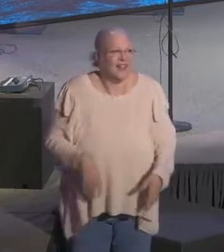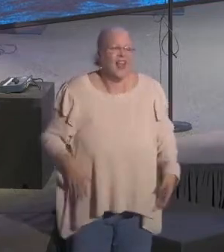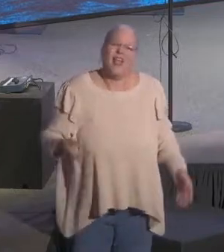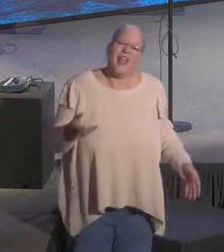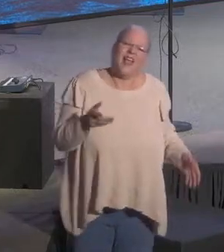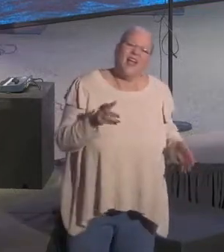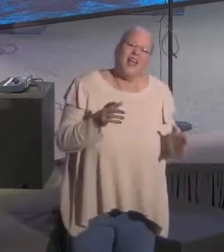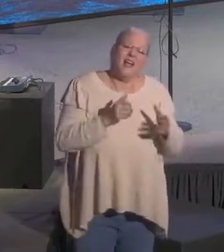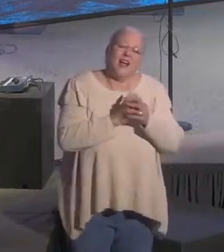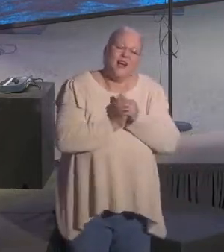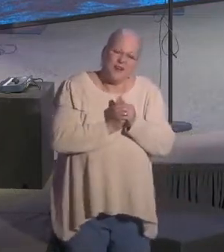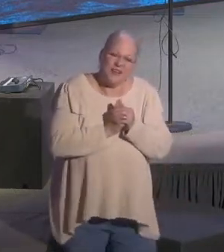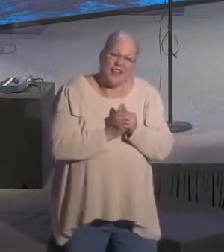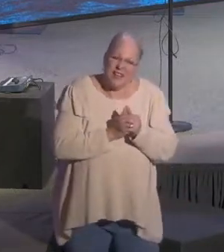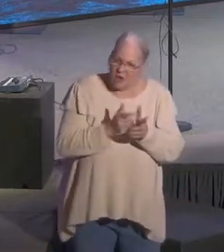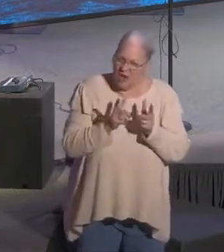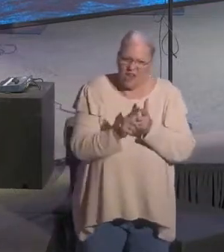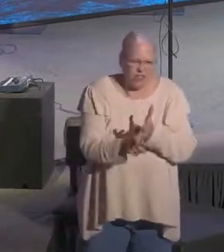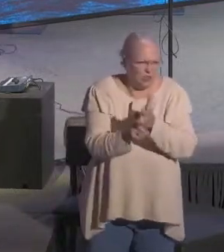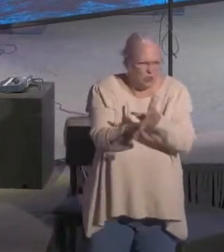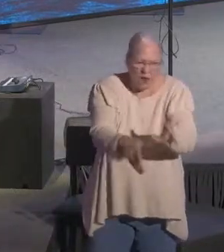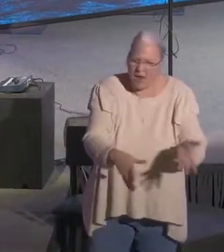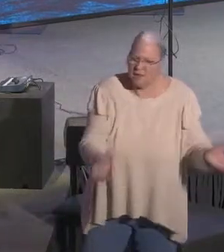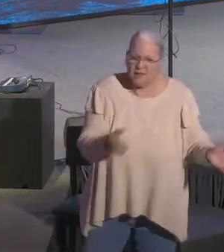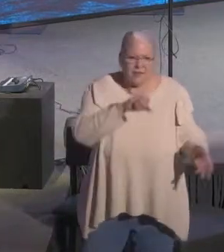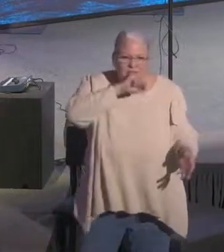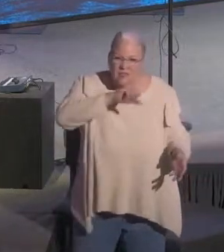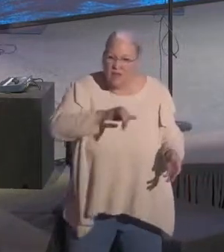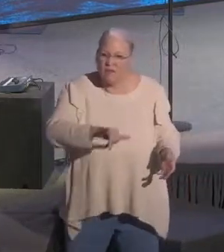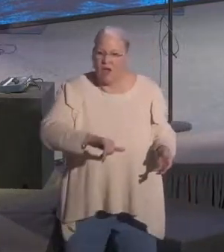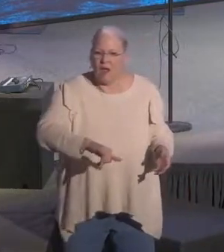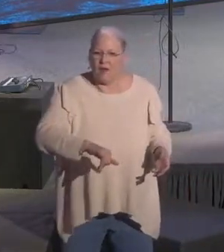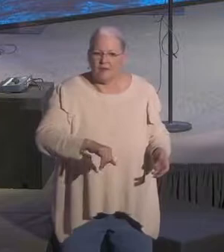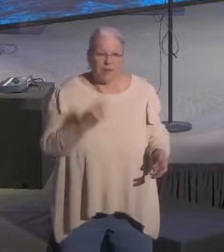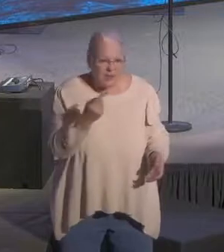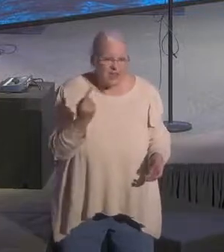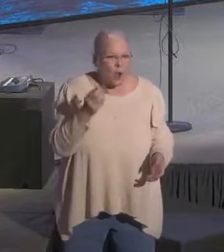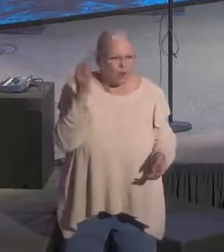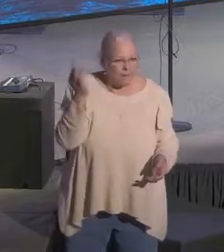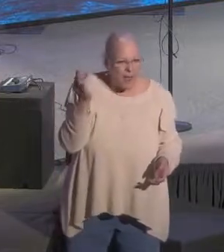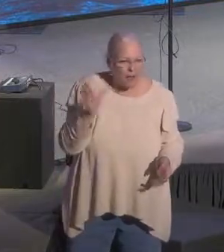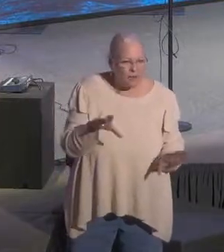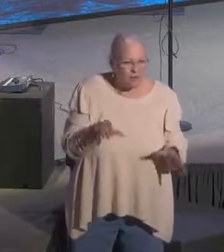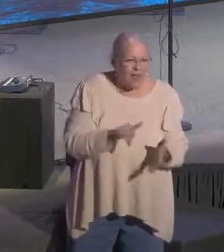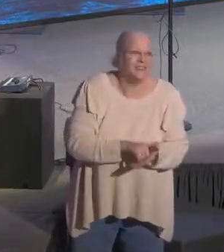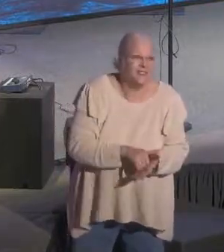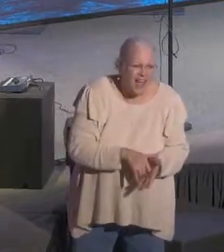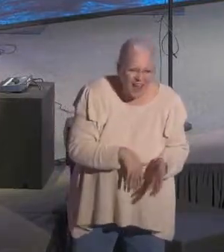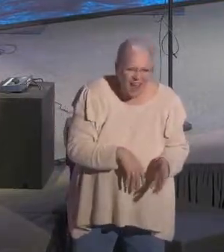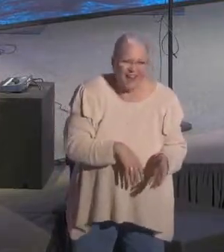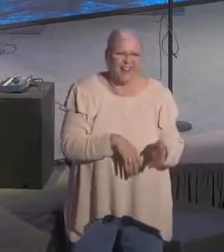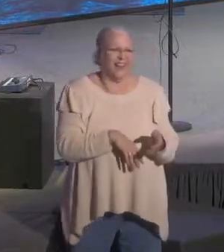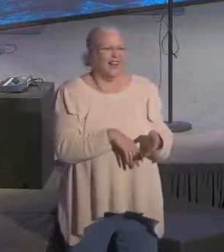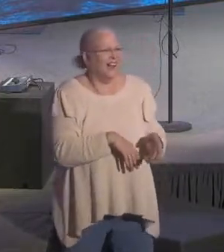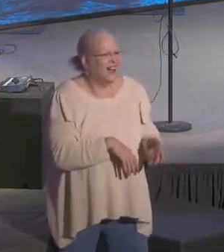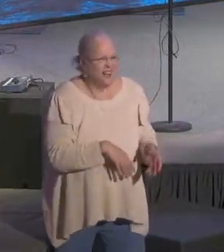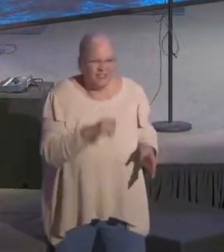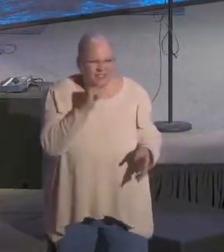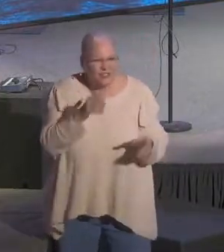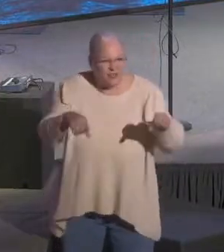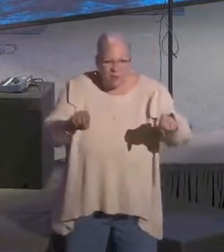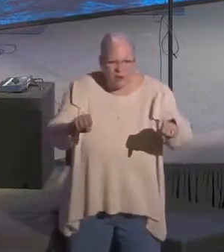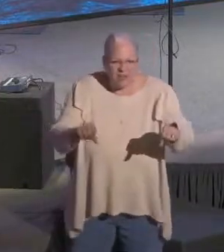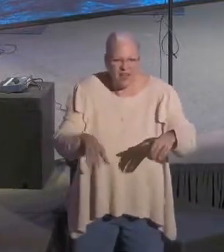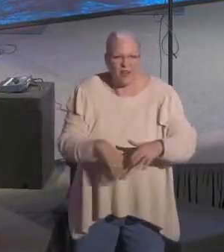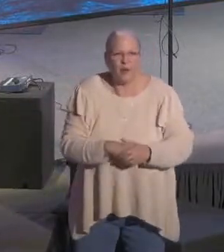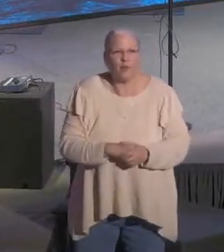sound boring, but, man, I really experienced God in that. And this weekend, I went running down the Allegheny River. And as I was